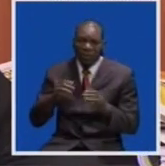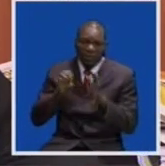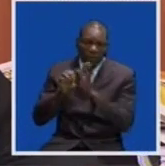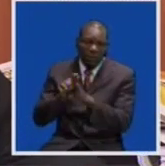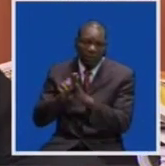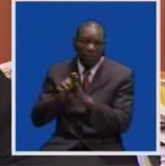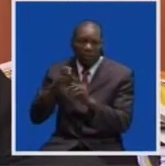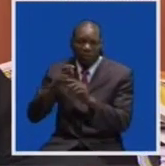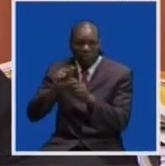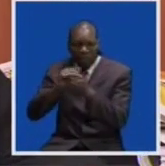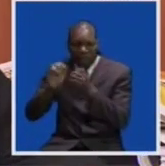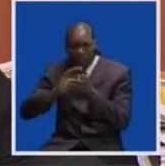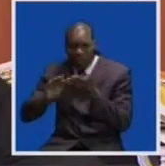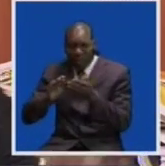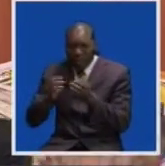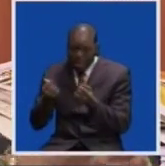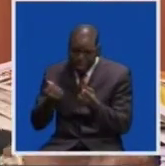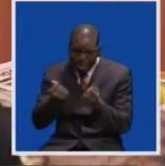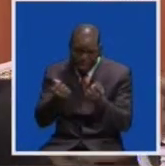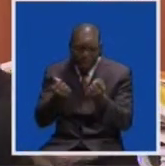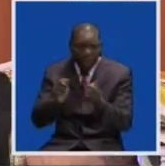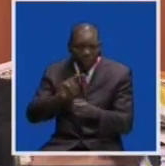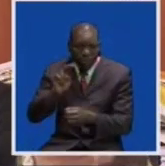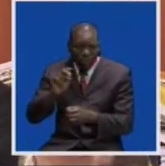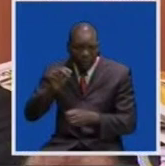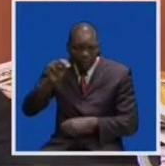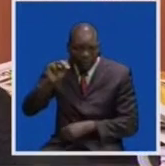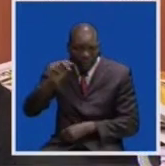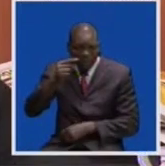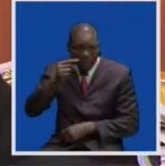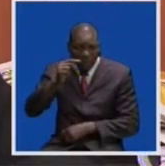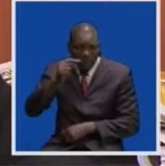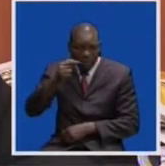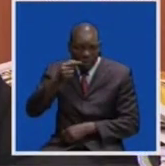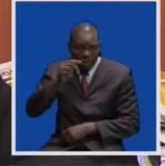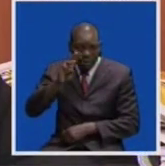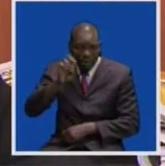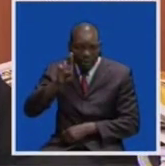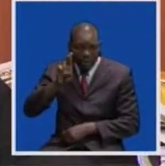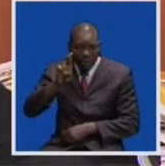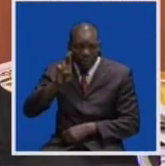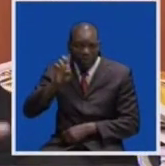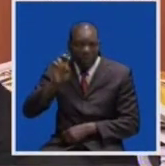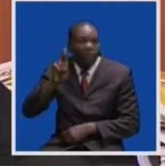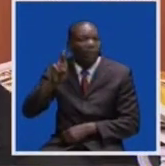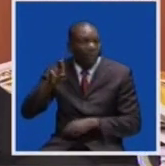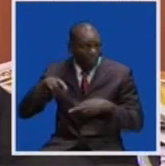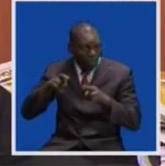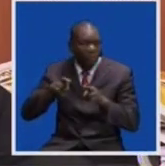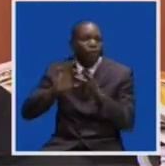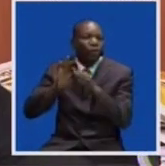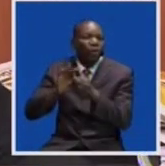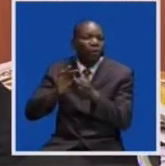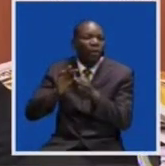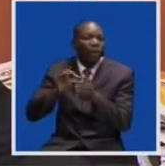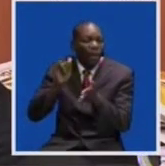if you're coming from Kabwe, you can use Nguerere Road, which is a 21-kilometer road, and then you get into the airport